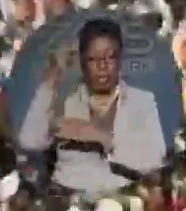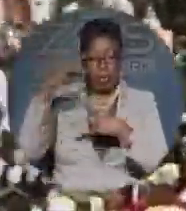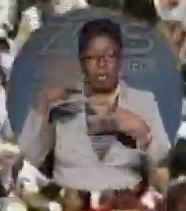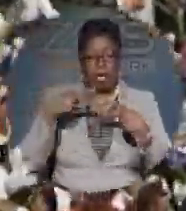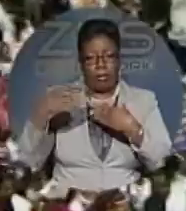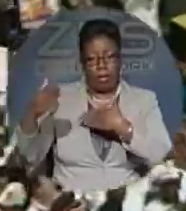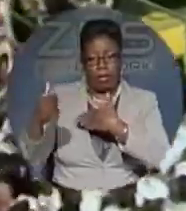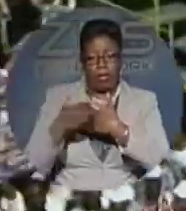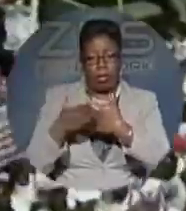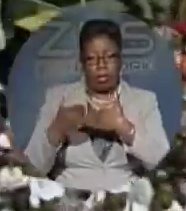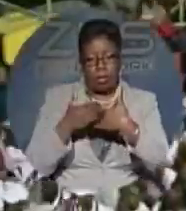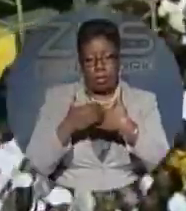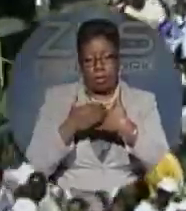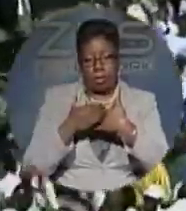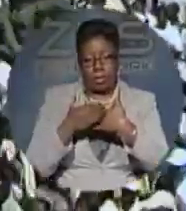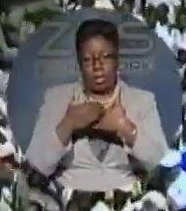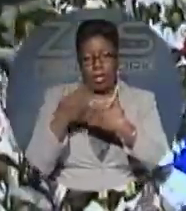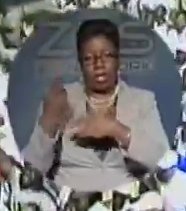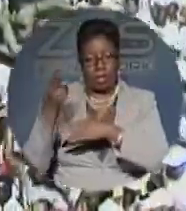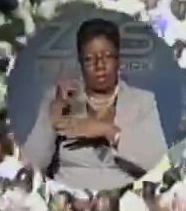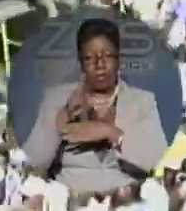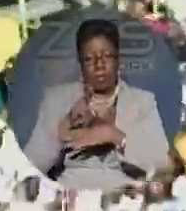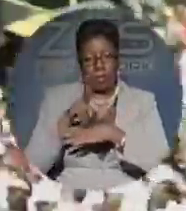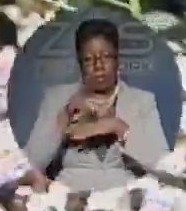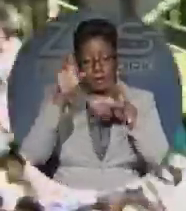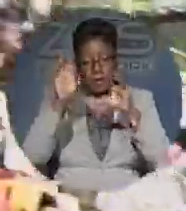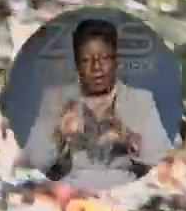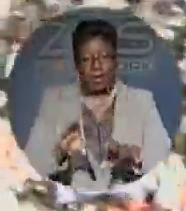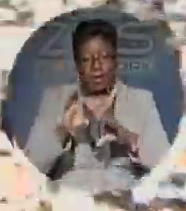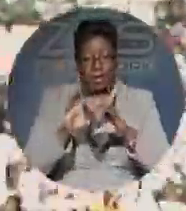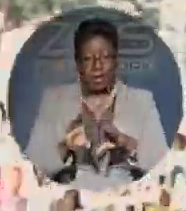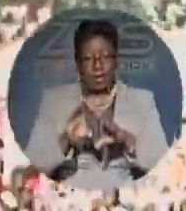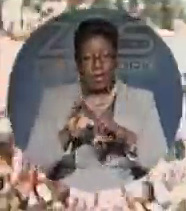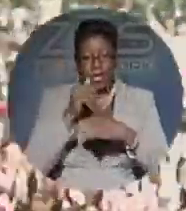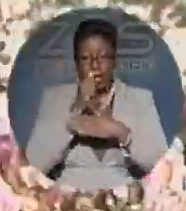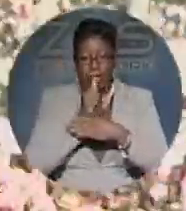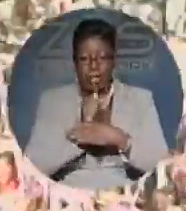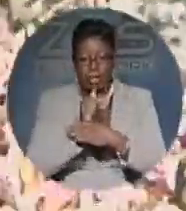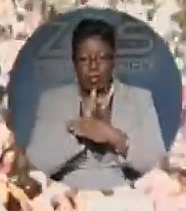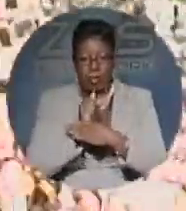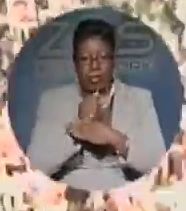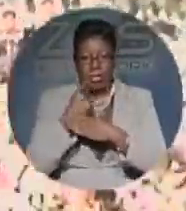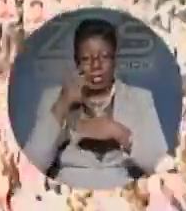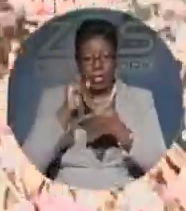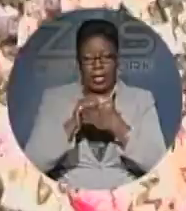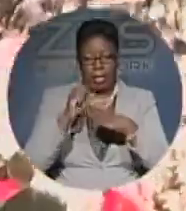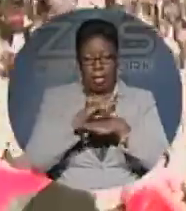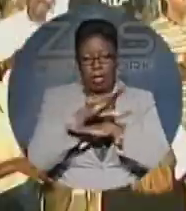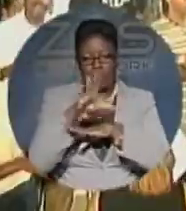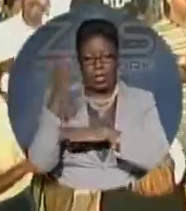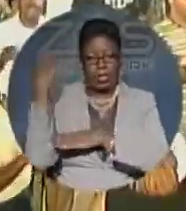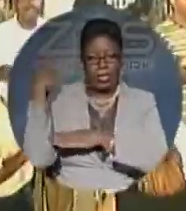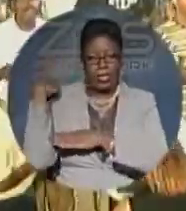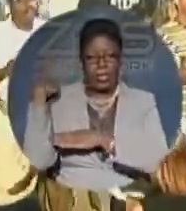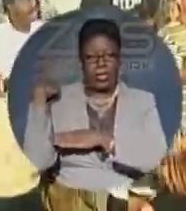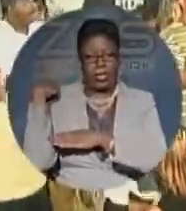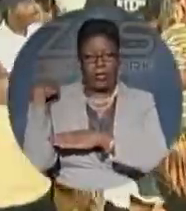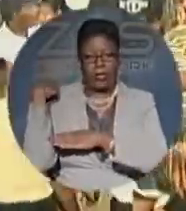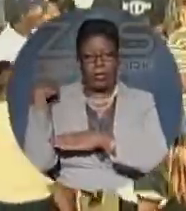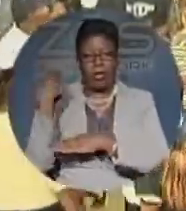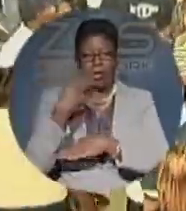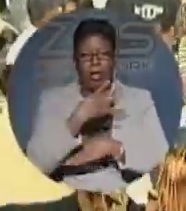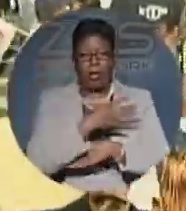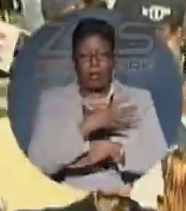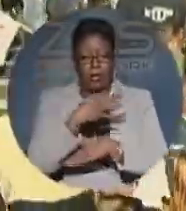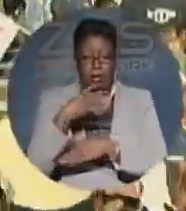closely guarded secret up to this point, but ZNS News has been reliably informed that the council and executive committee will meet on Thursday